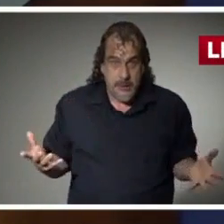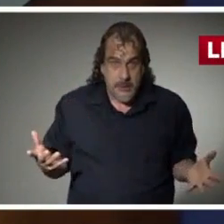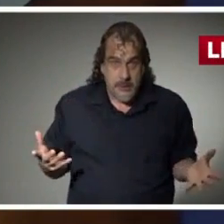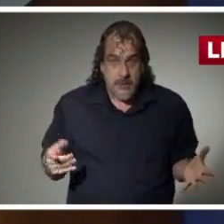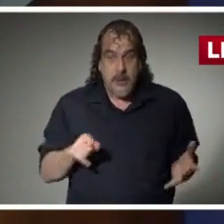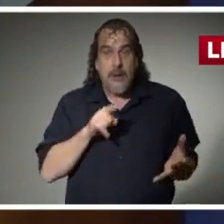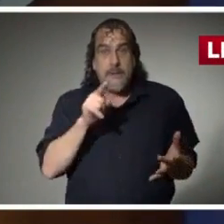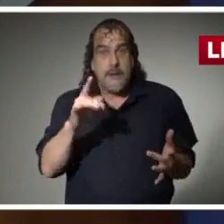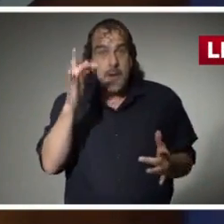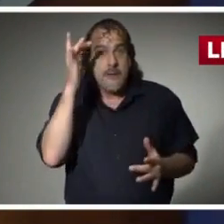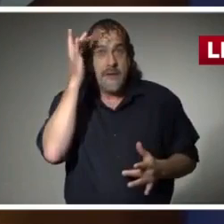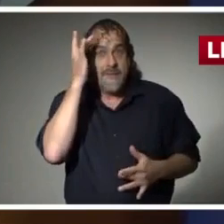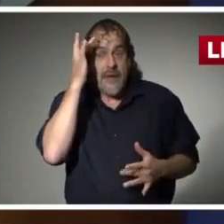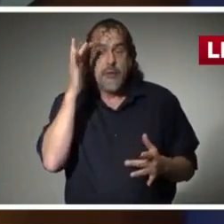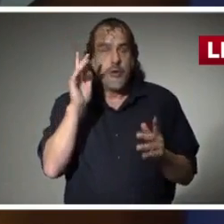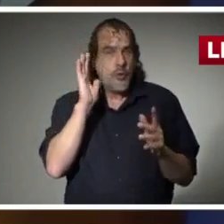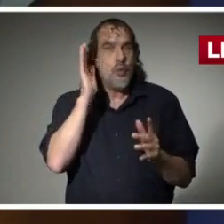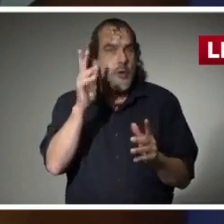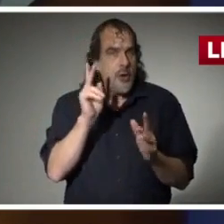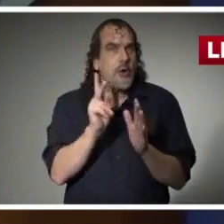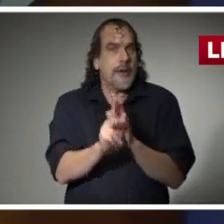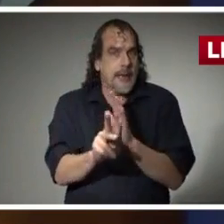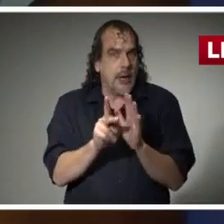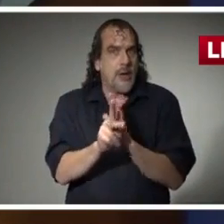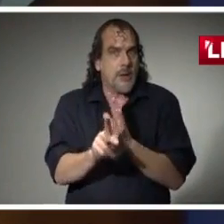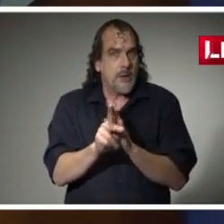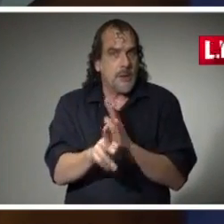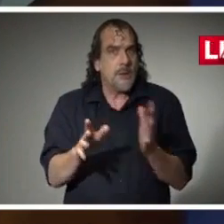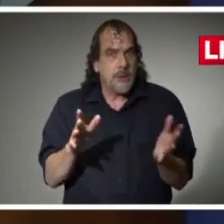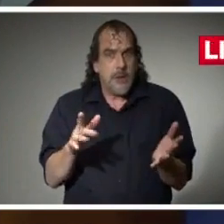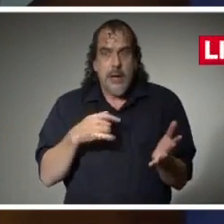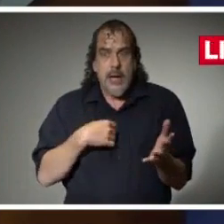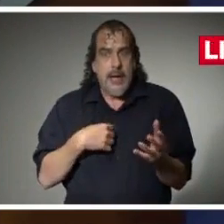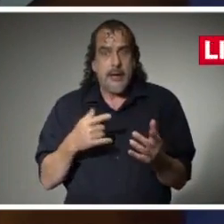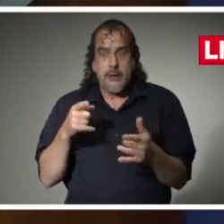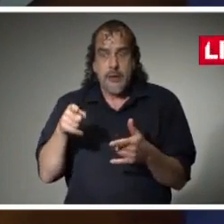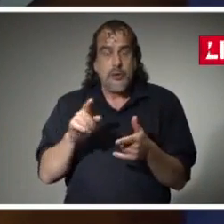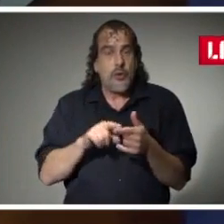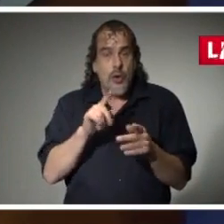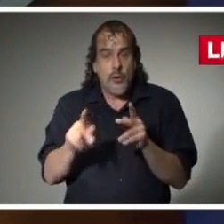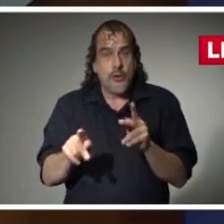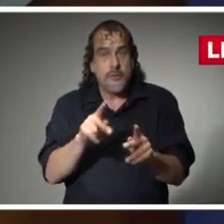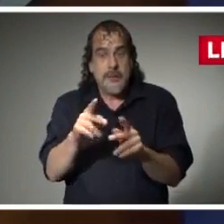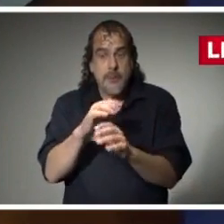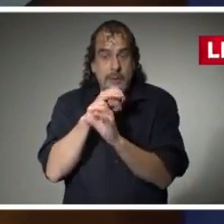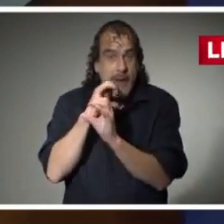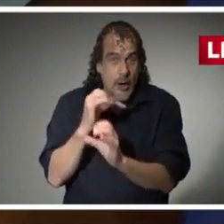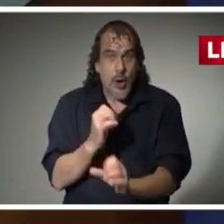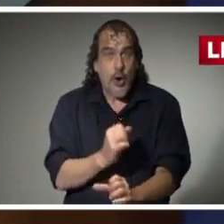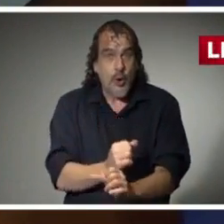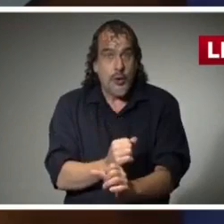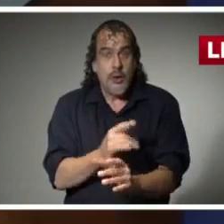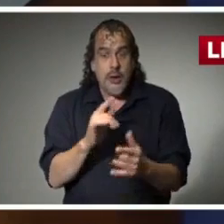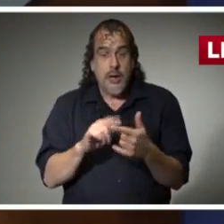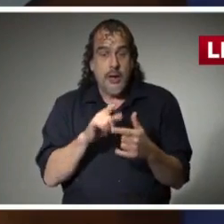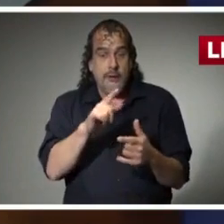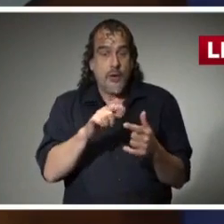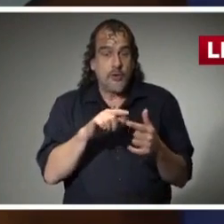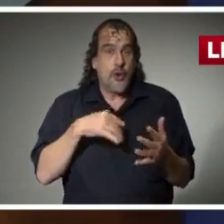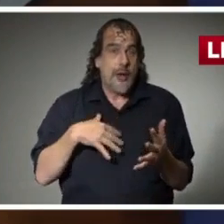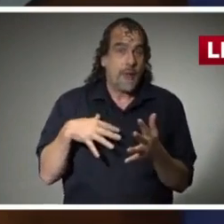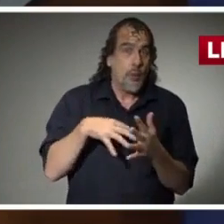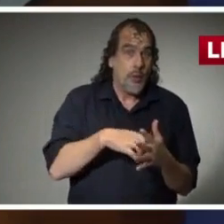is deadly. It is particularly deadly amongst those that are older and those who have